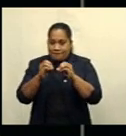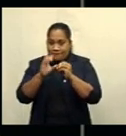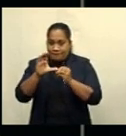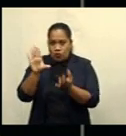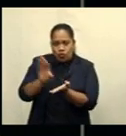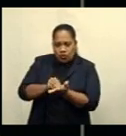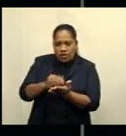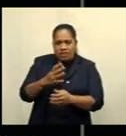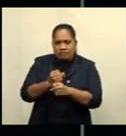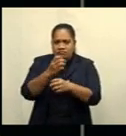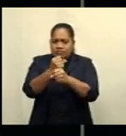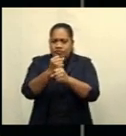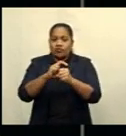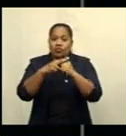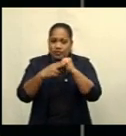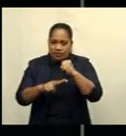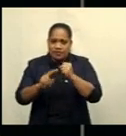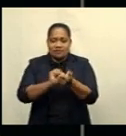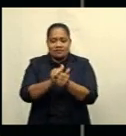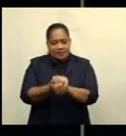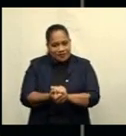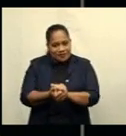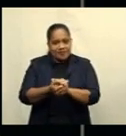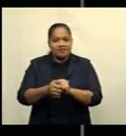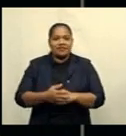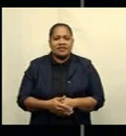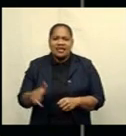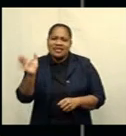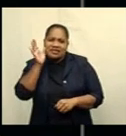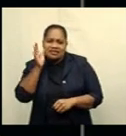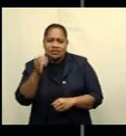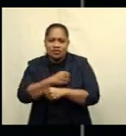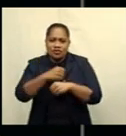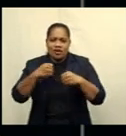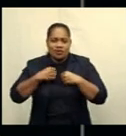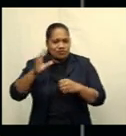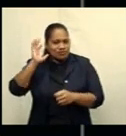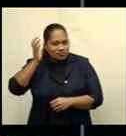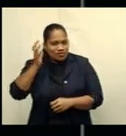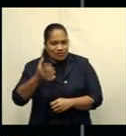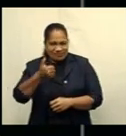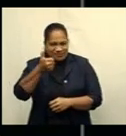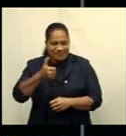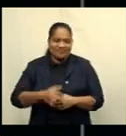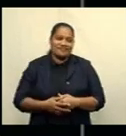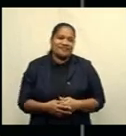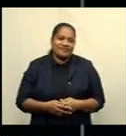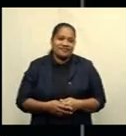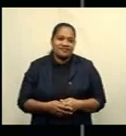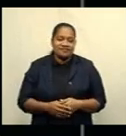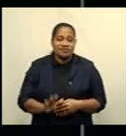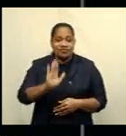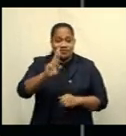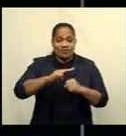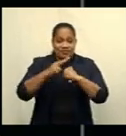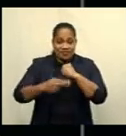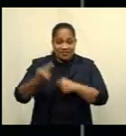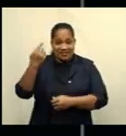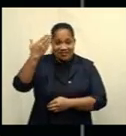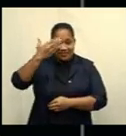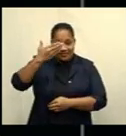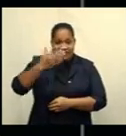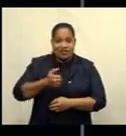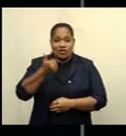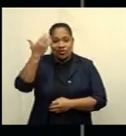updated with the very latest news and sports and listen to 6 radio stations live that's your news this evening